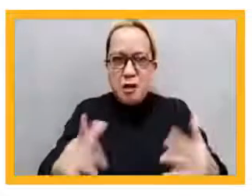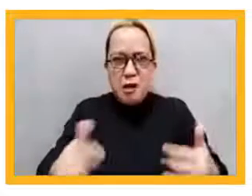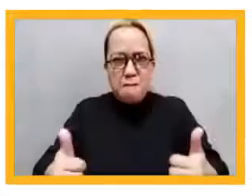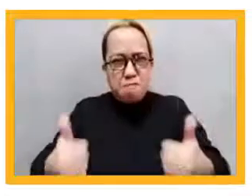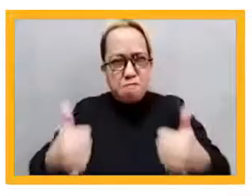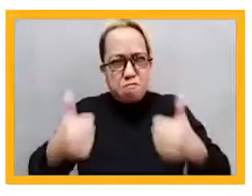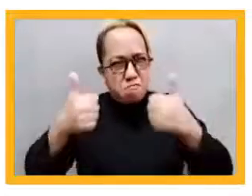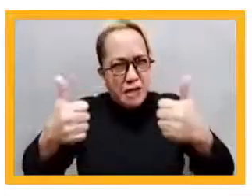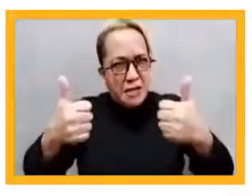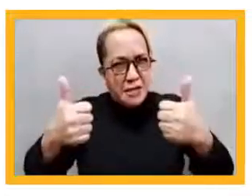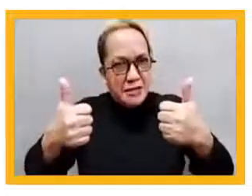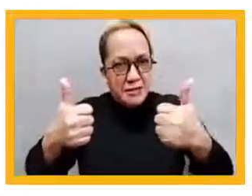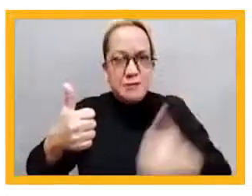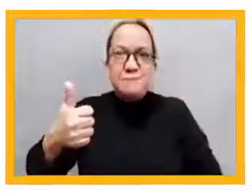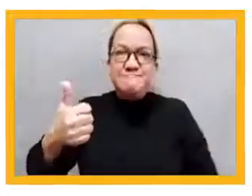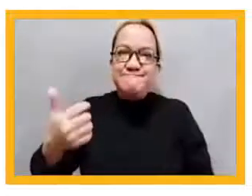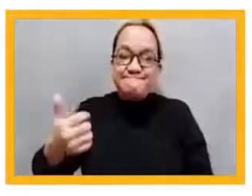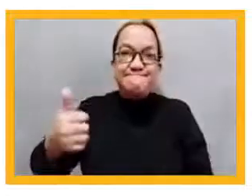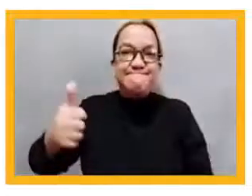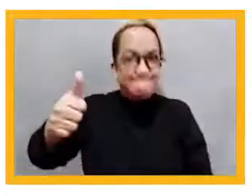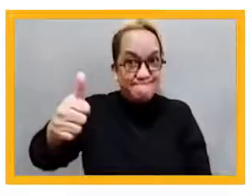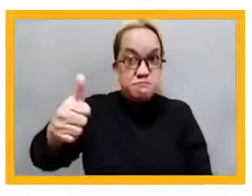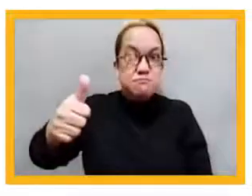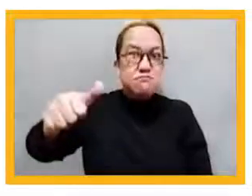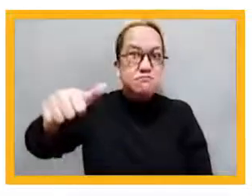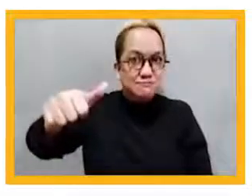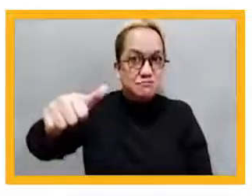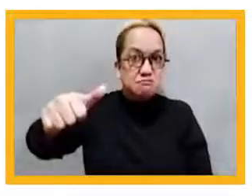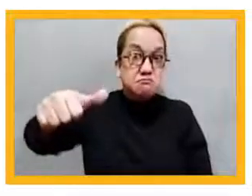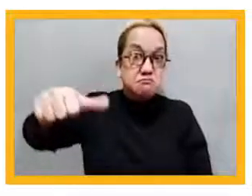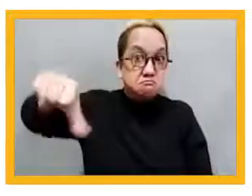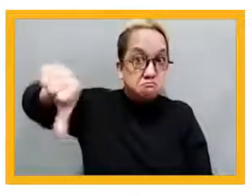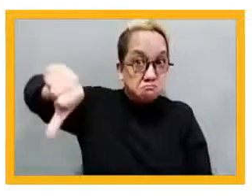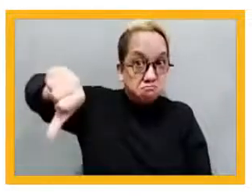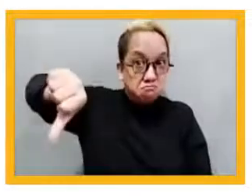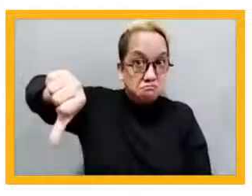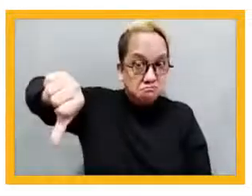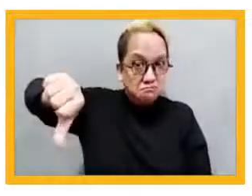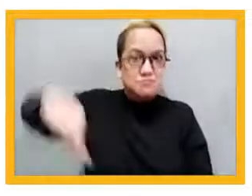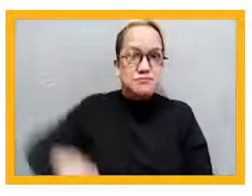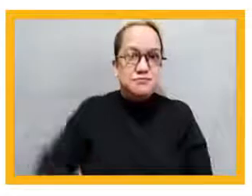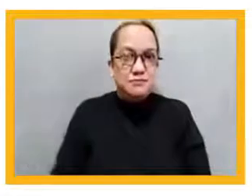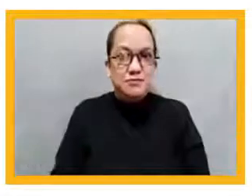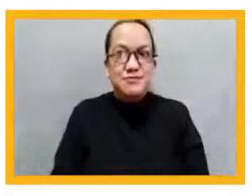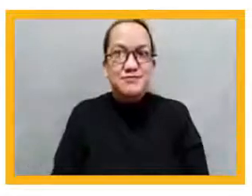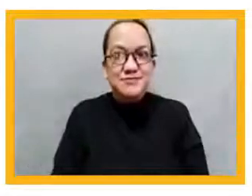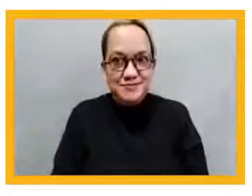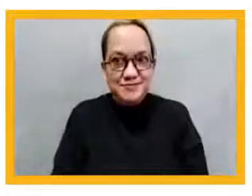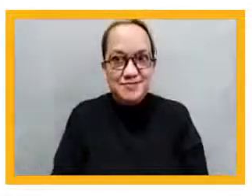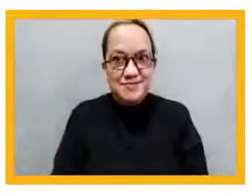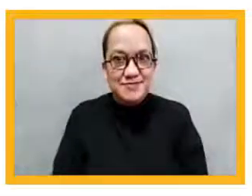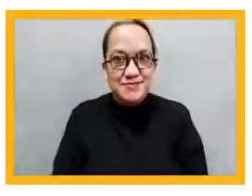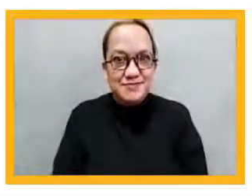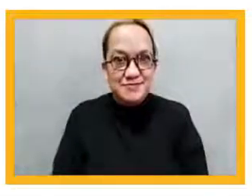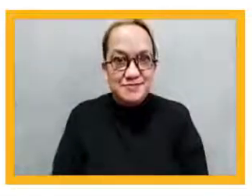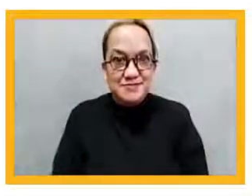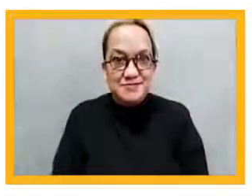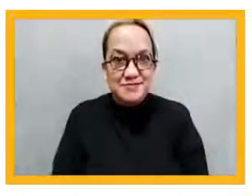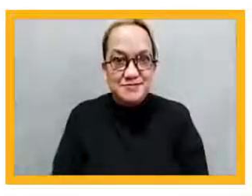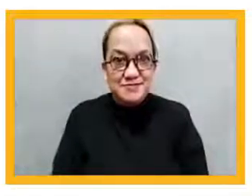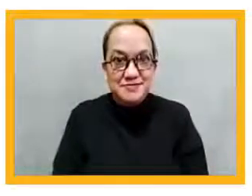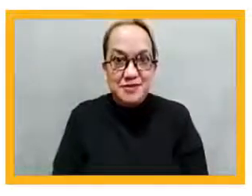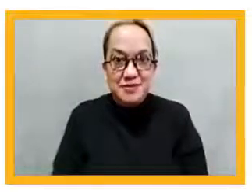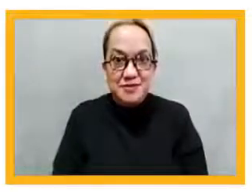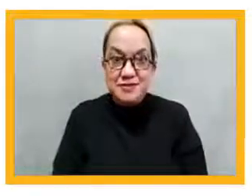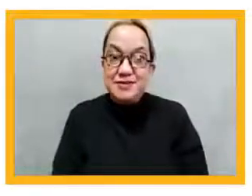or not satisfied. So if you could appreciate your thoughts on that. The second question, with the same